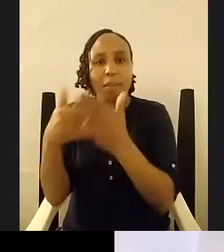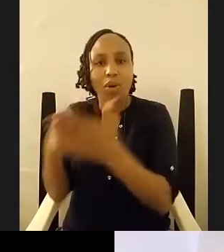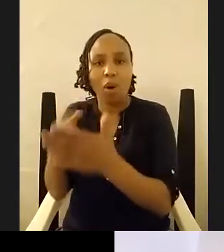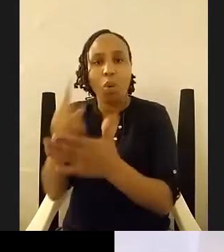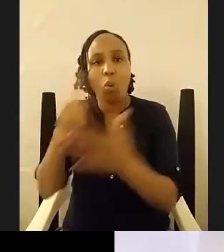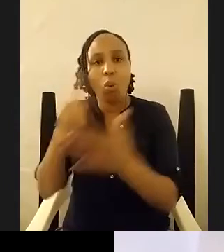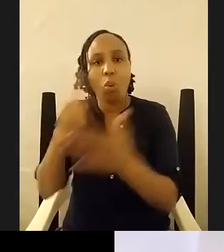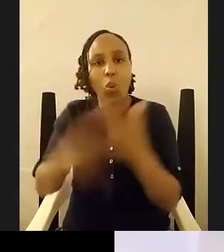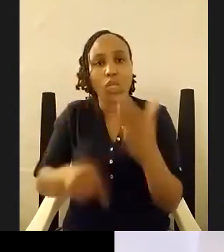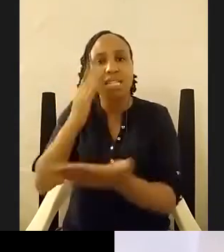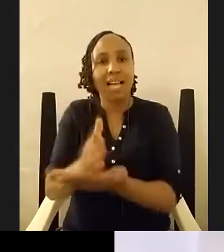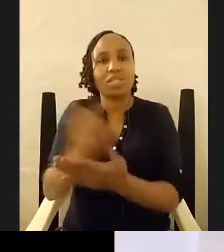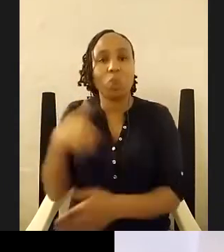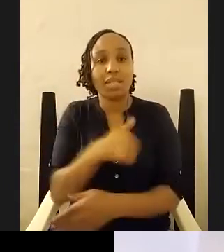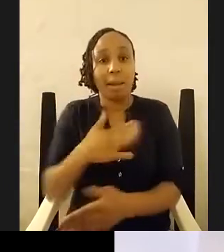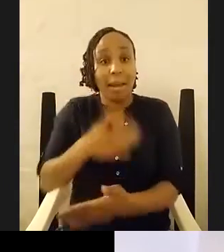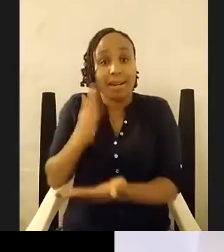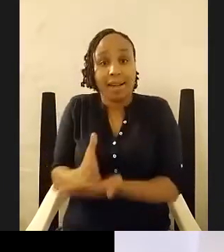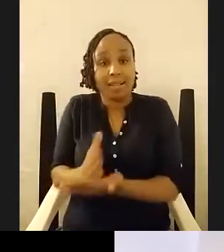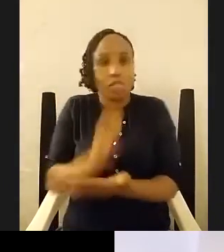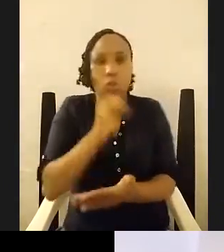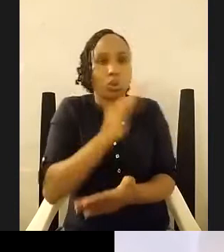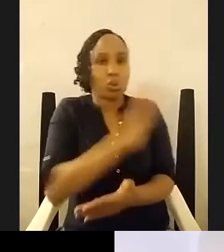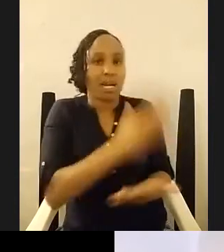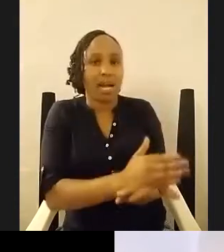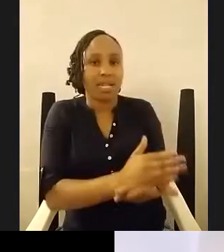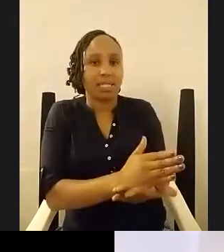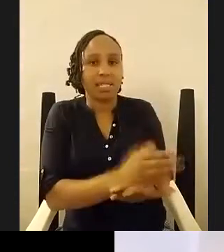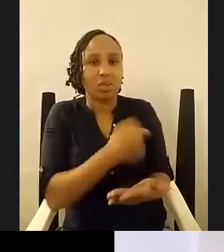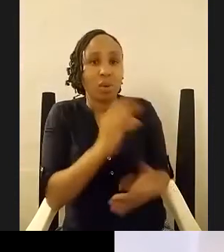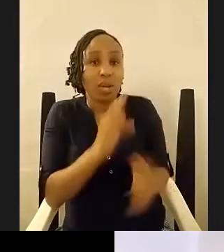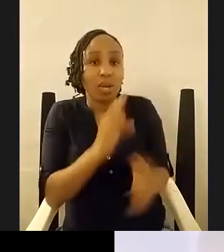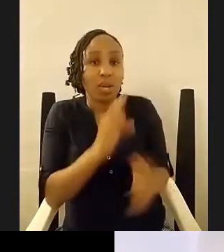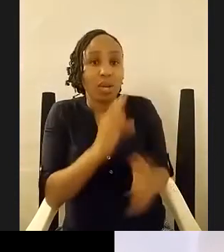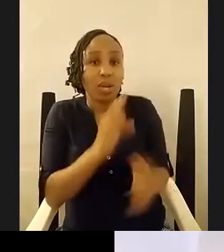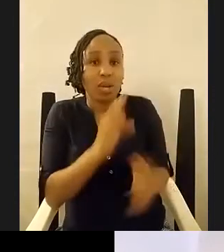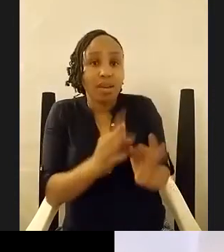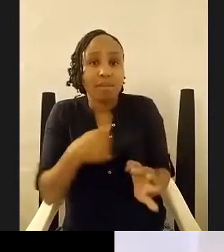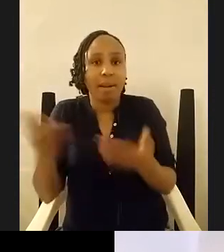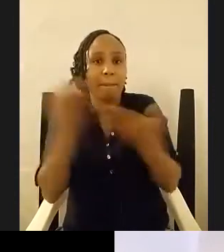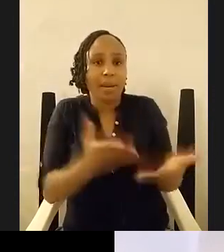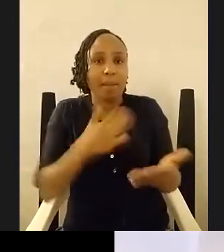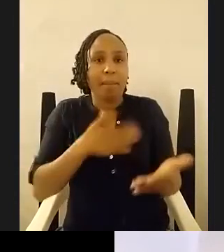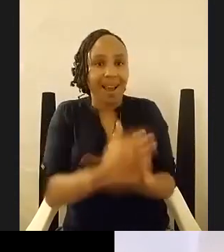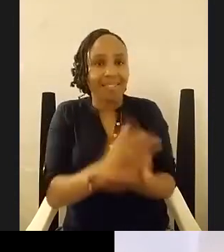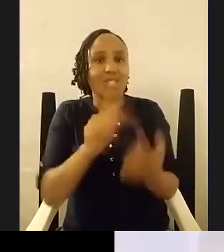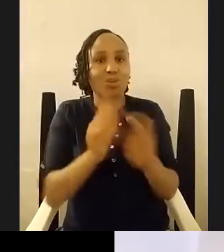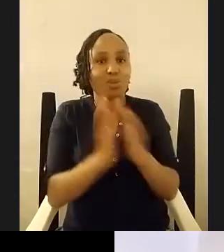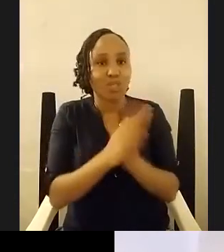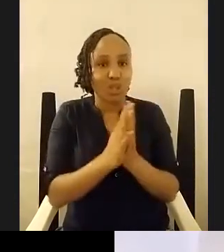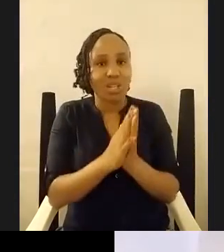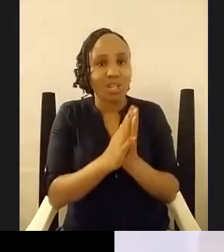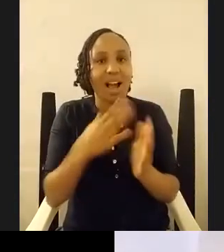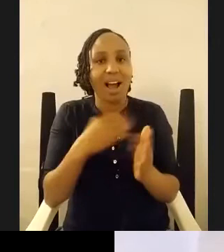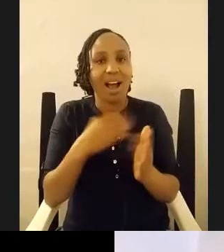is not your reality so i am able to bring my reality to fiction and just the borders and then say okay now remy how